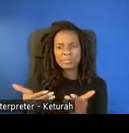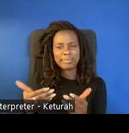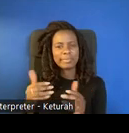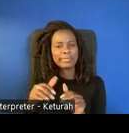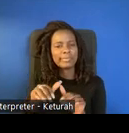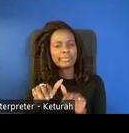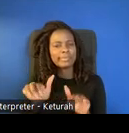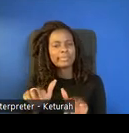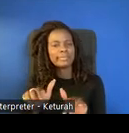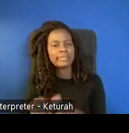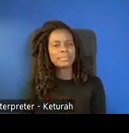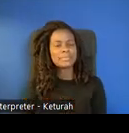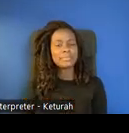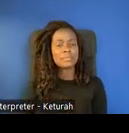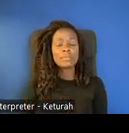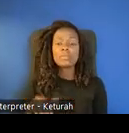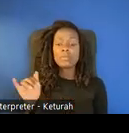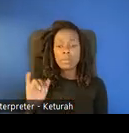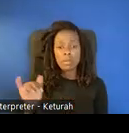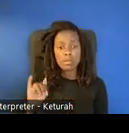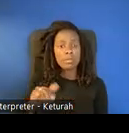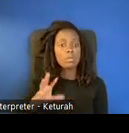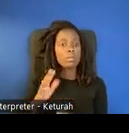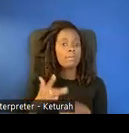They're also available in Spanish, as I said.